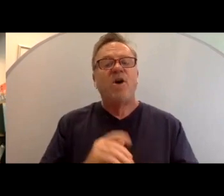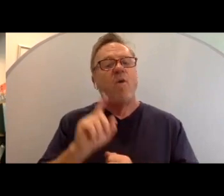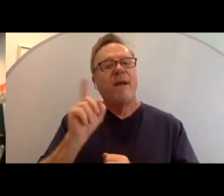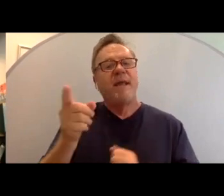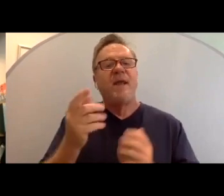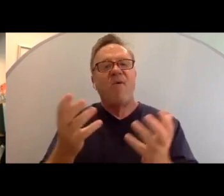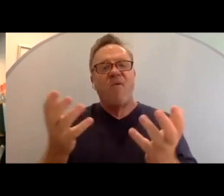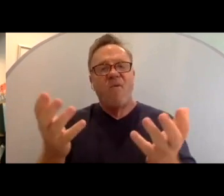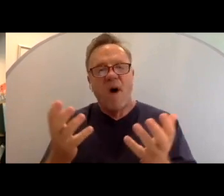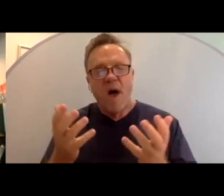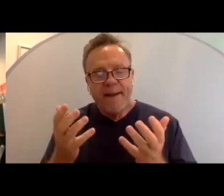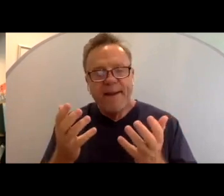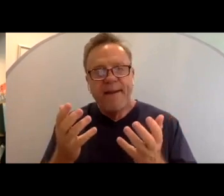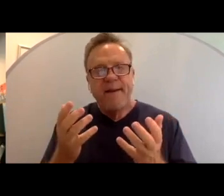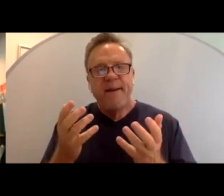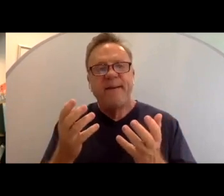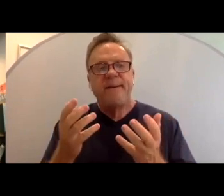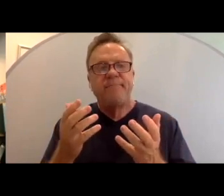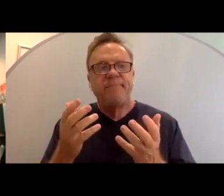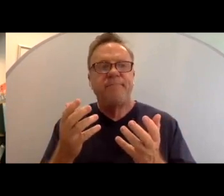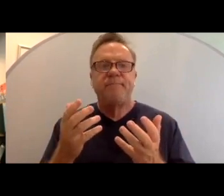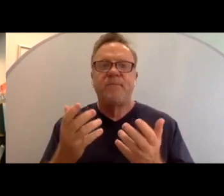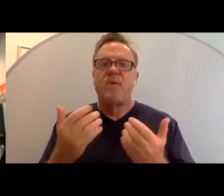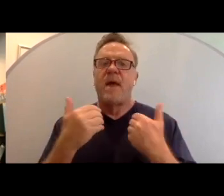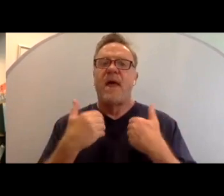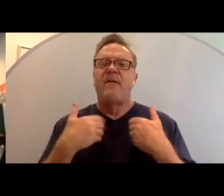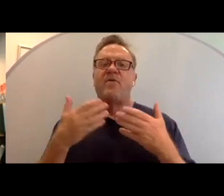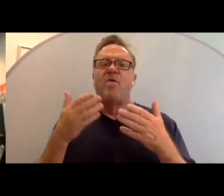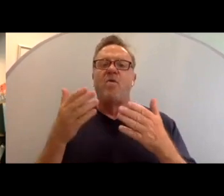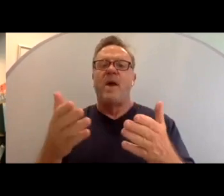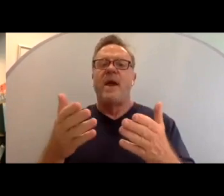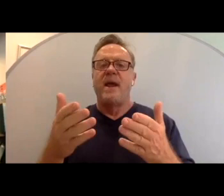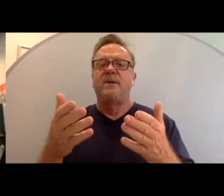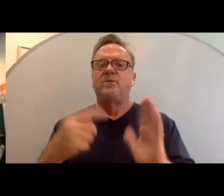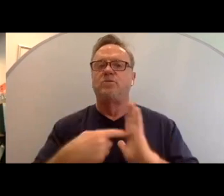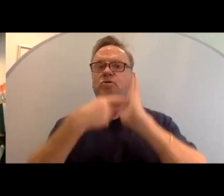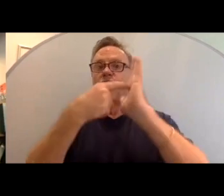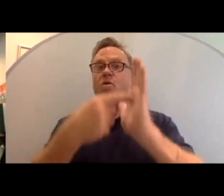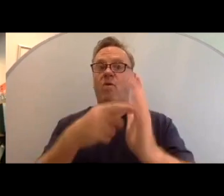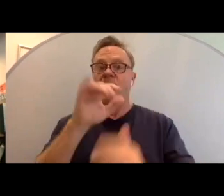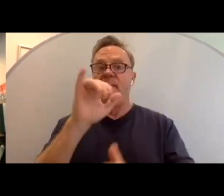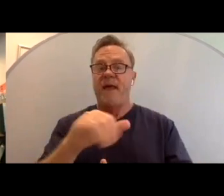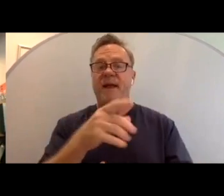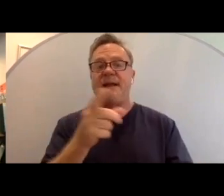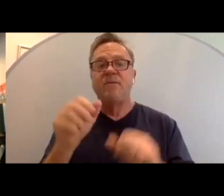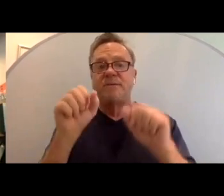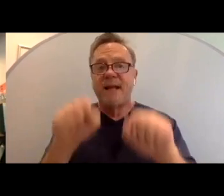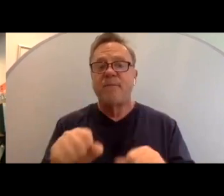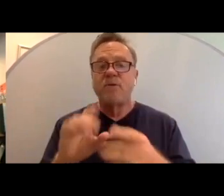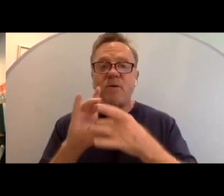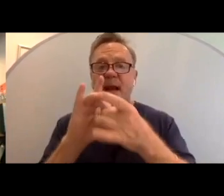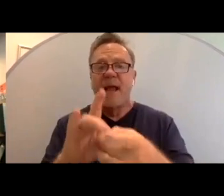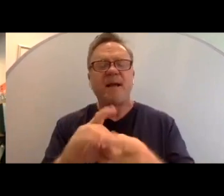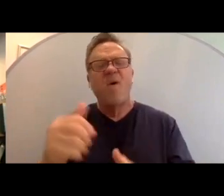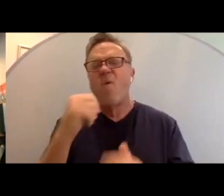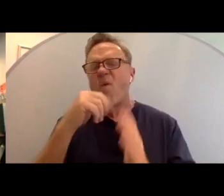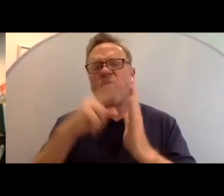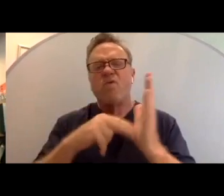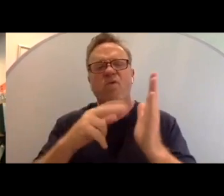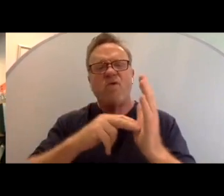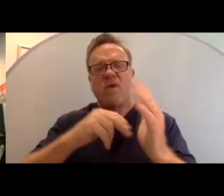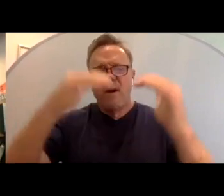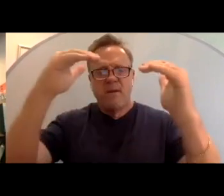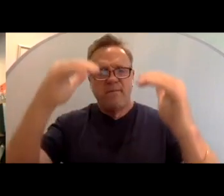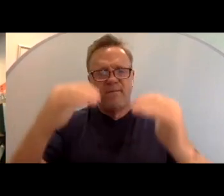to have a way to lift that up. And he was able to connect it. I'm not going to read the entire transcript